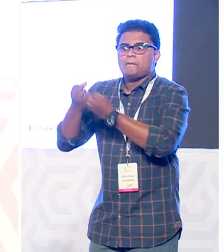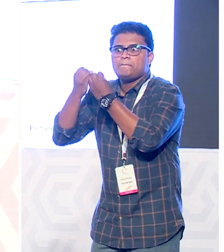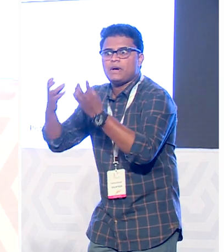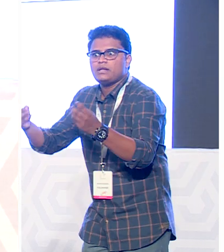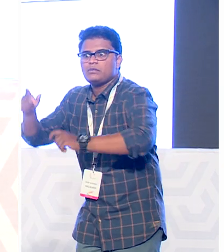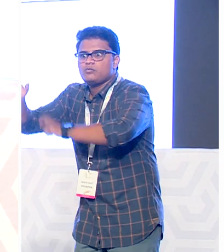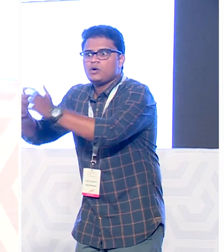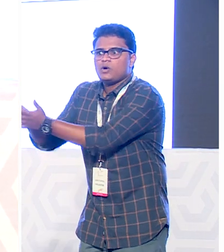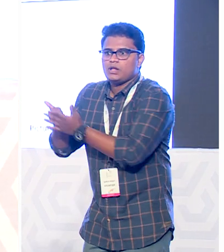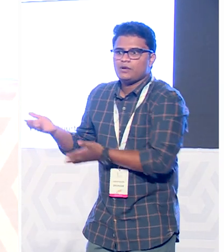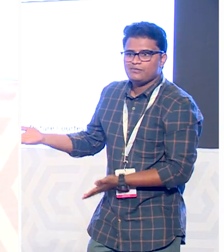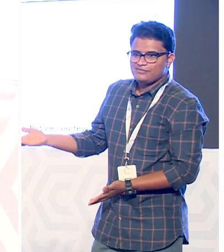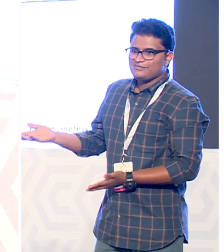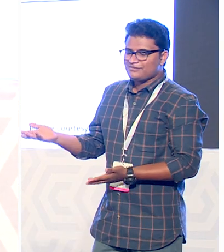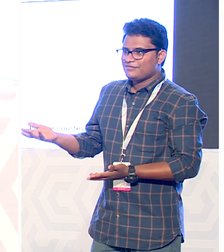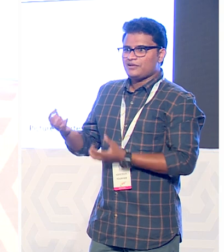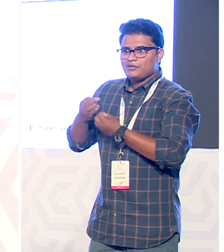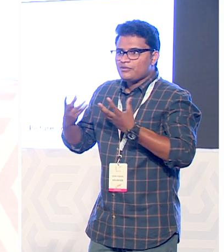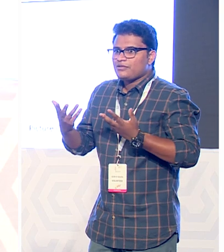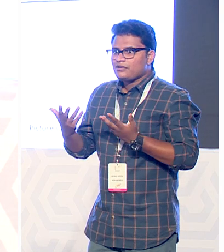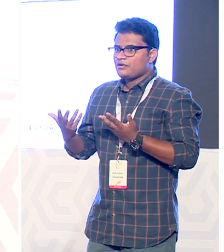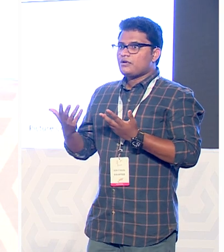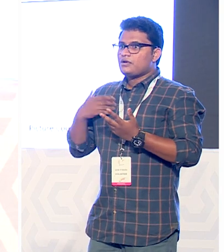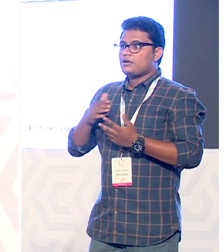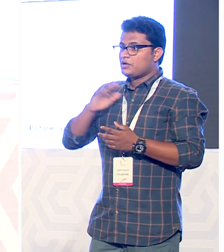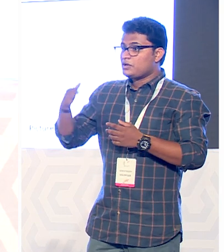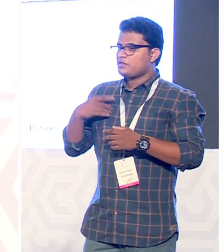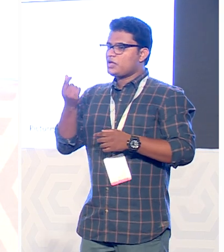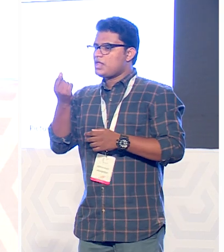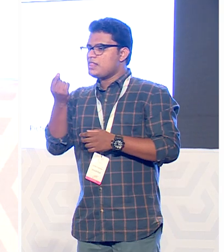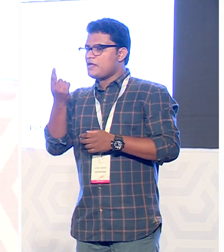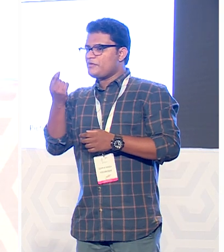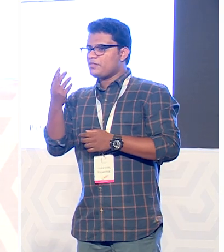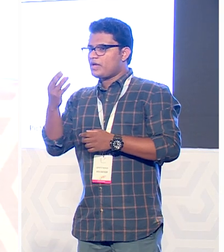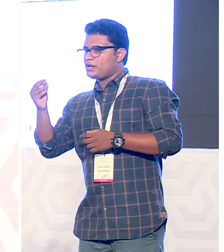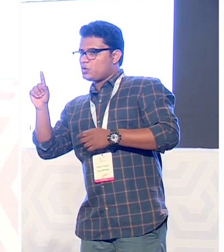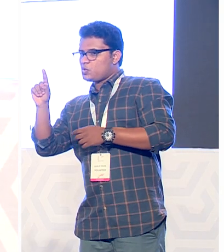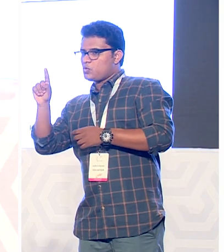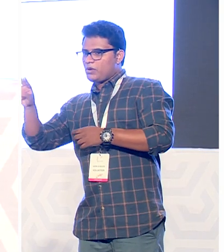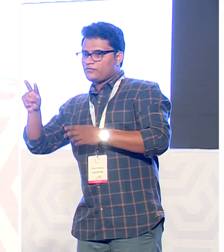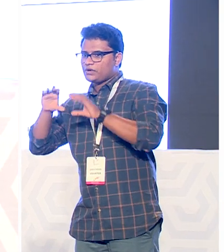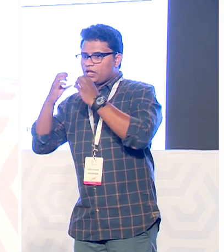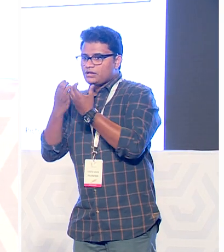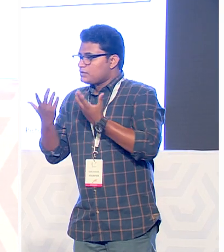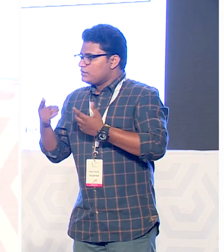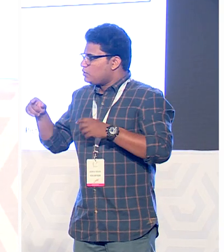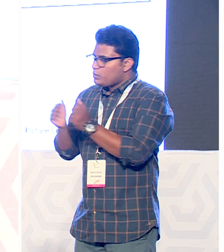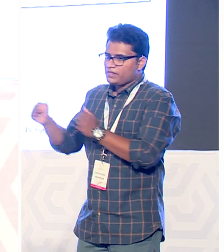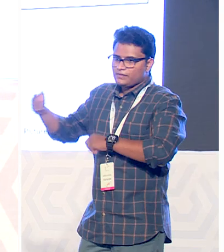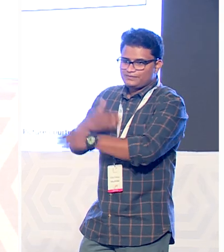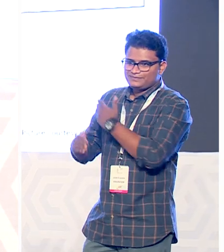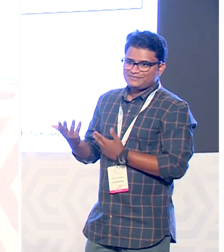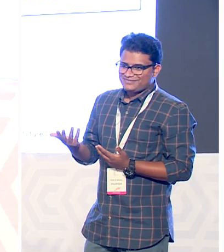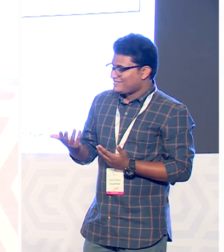and got through a lot of things I went through my 11th and 12th standard with this disability